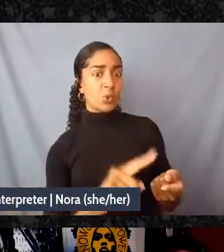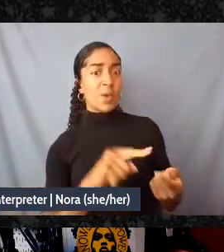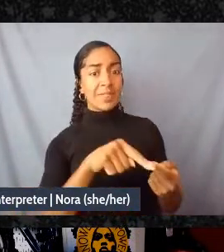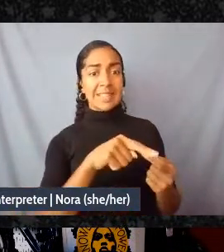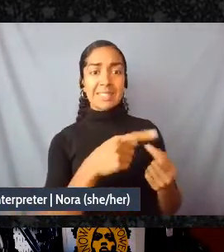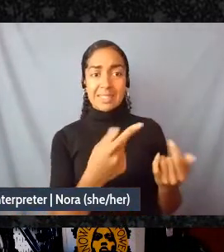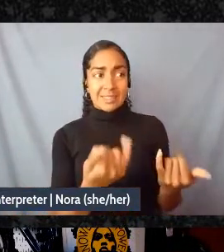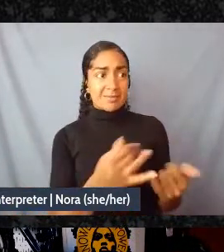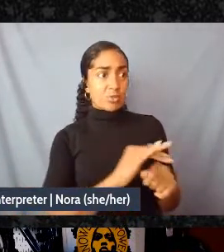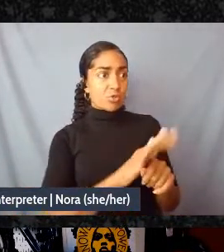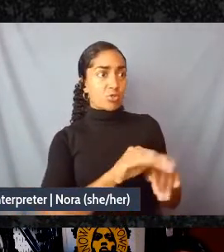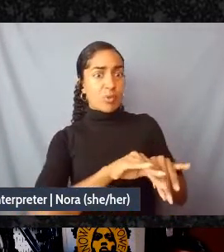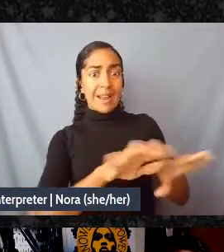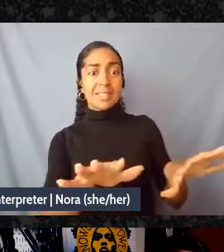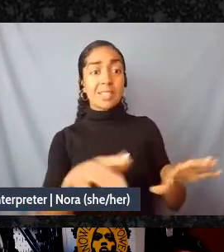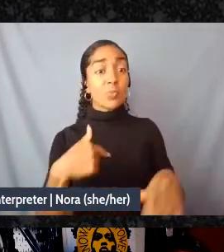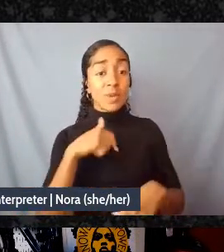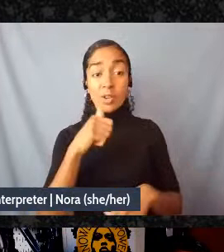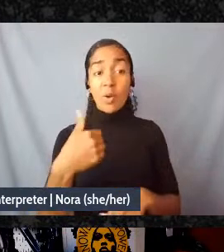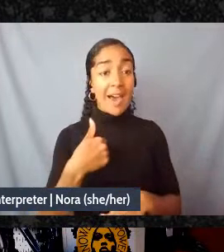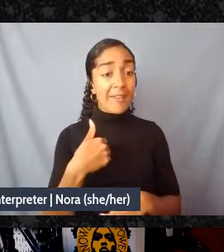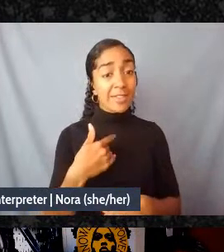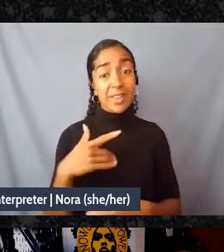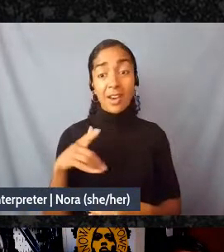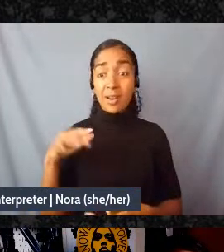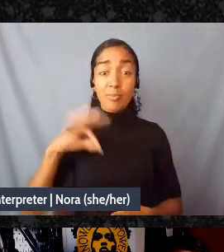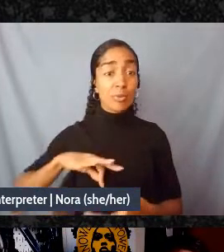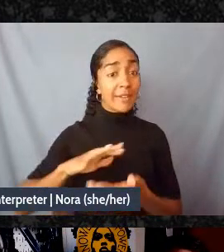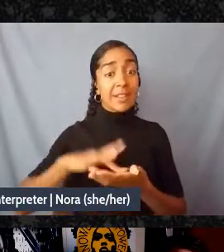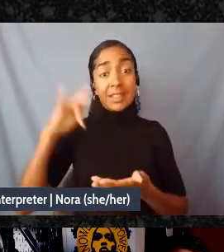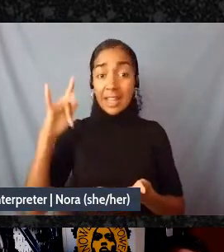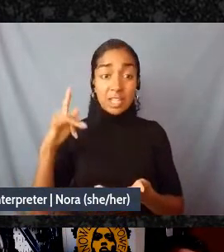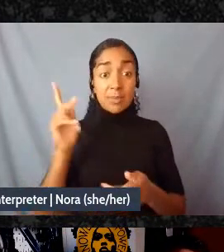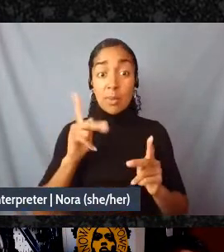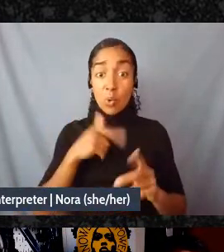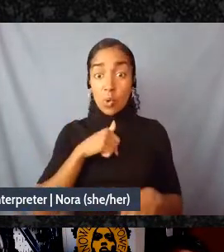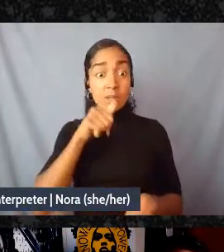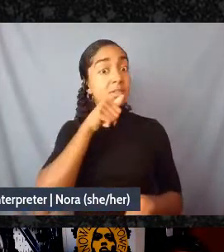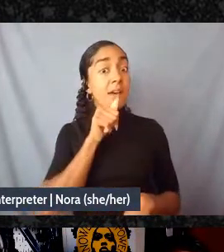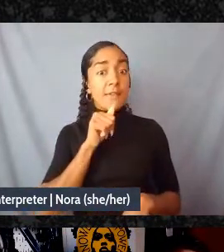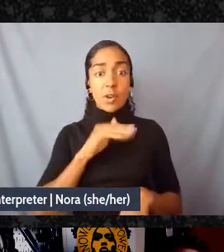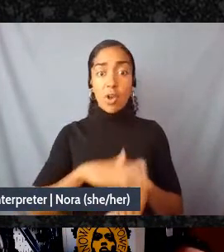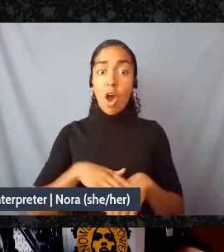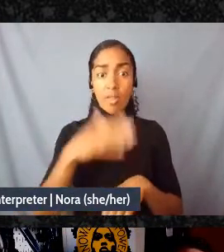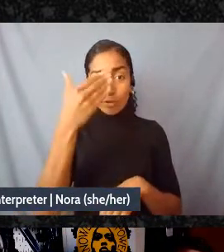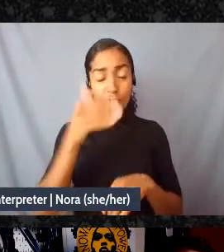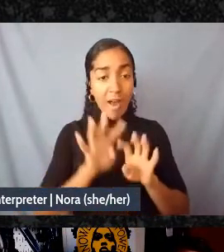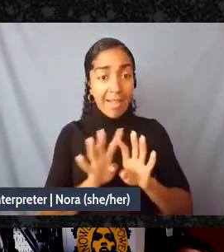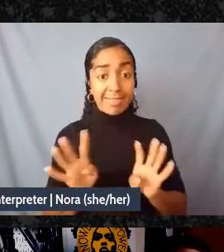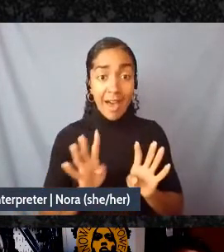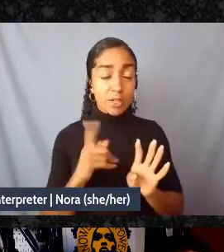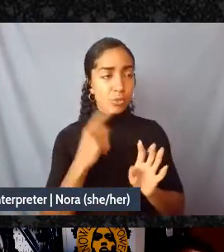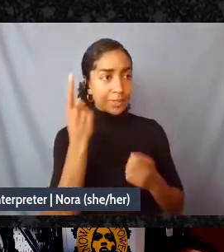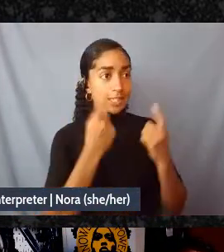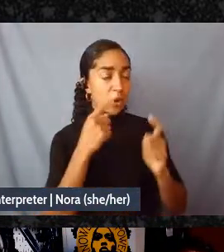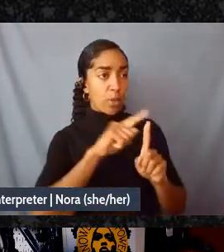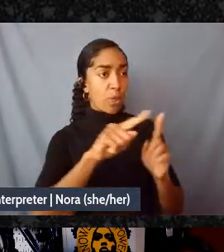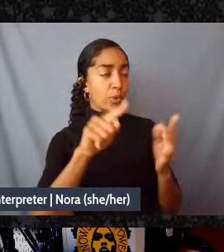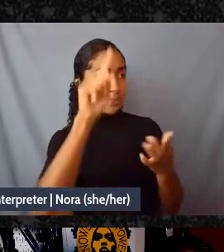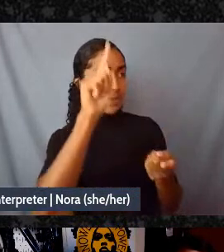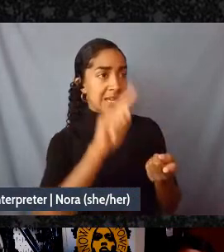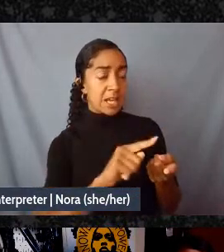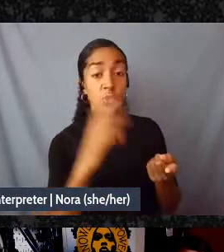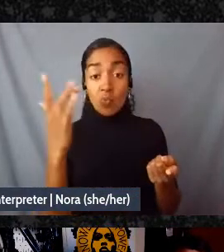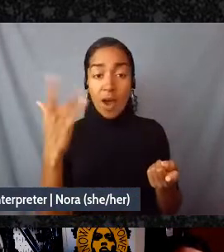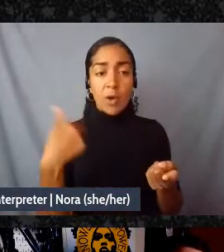those of us who are suffering on the front line to consider those mitigation terms because we're negotiating we're asked to negotiate away